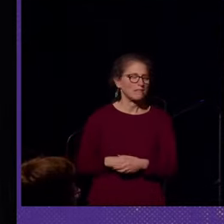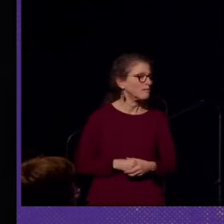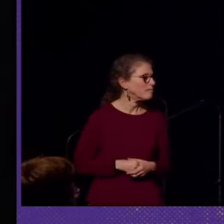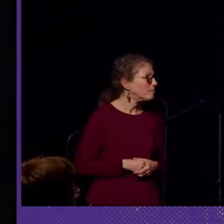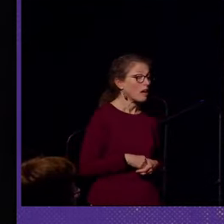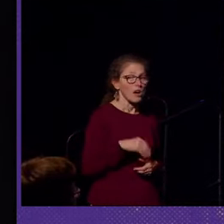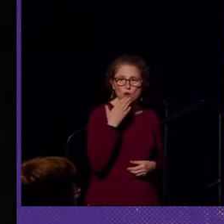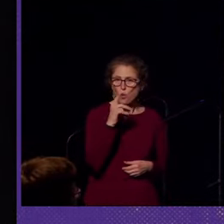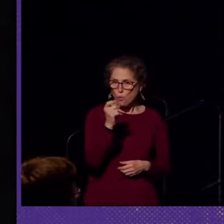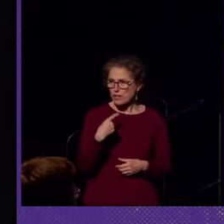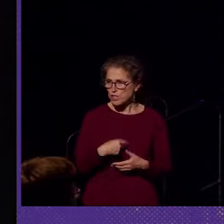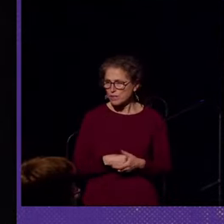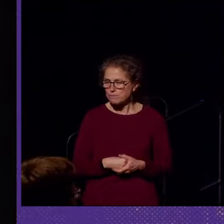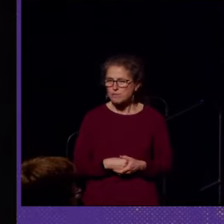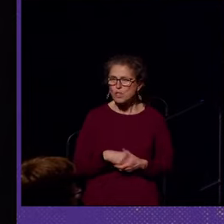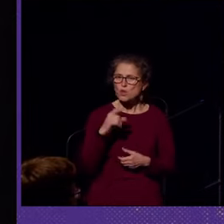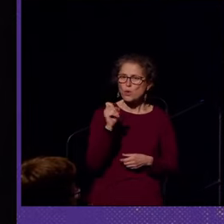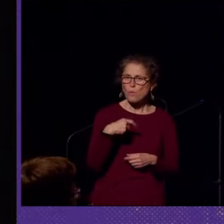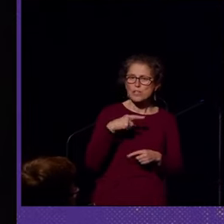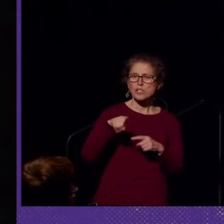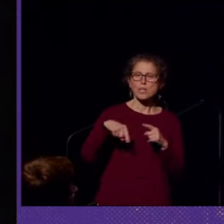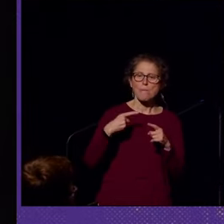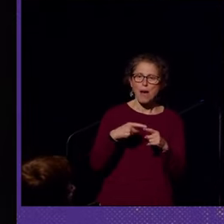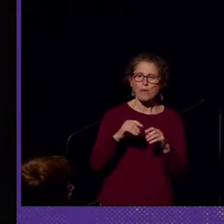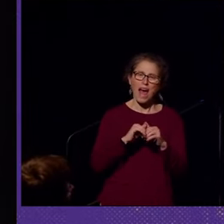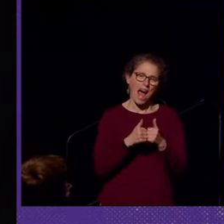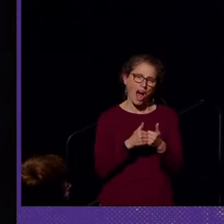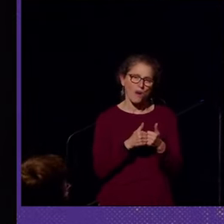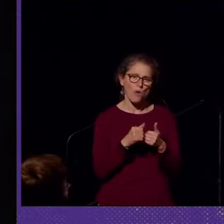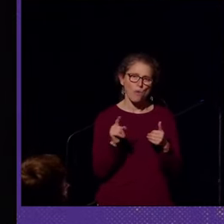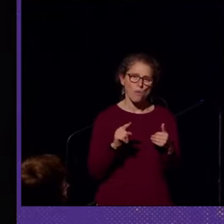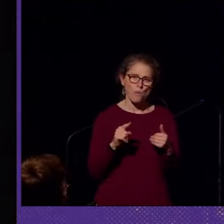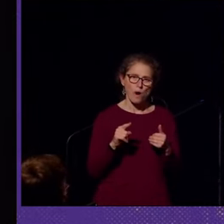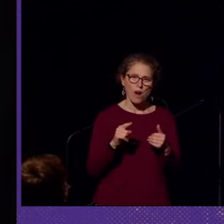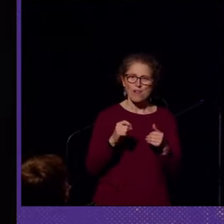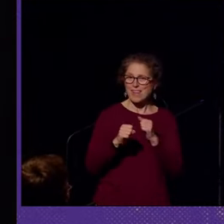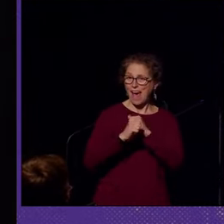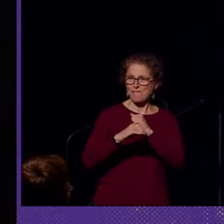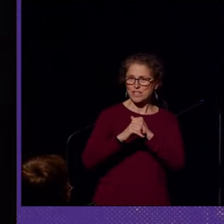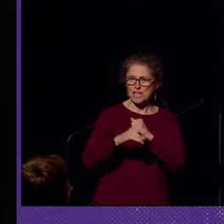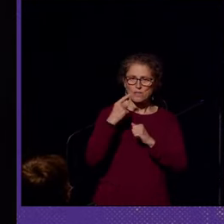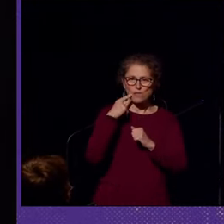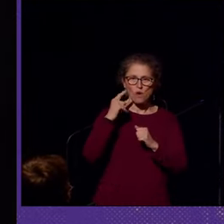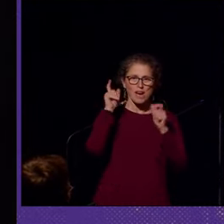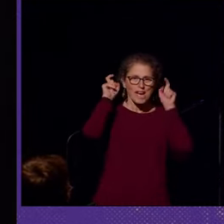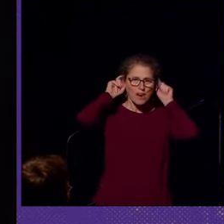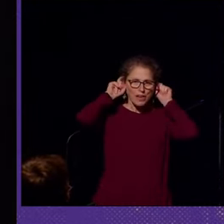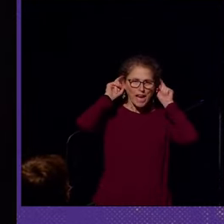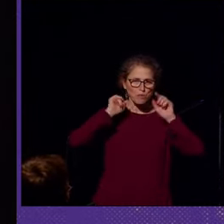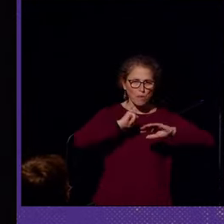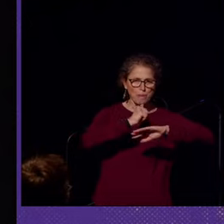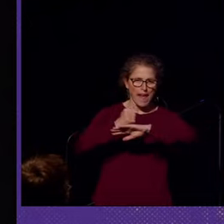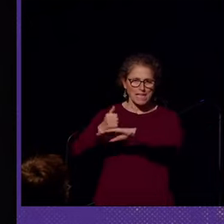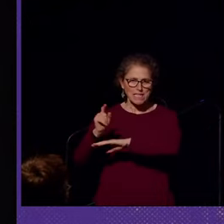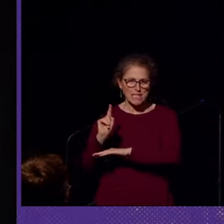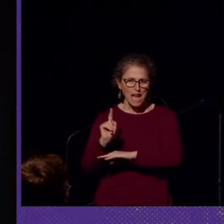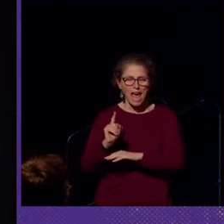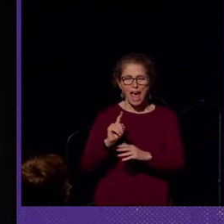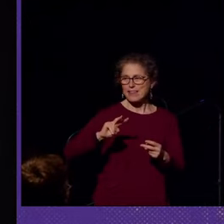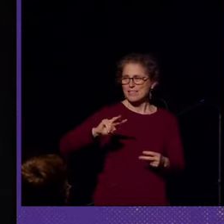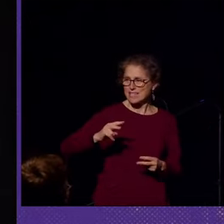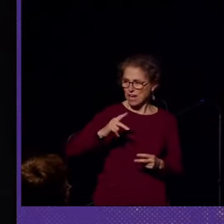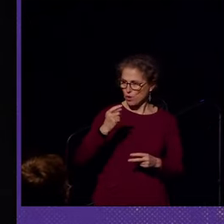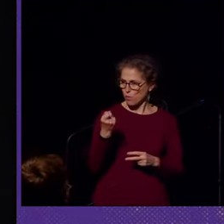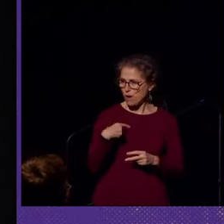That's a great question. So the question is about where the advertisements for hearing aids were placed. And the second question is